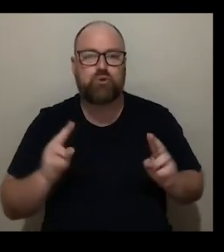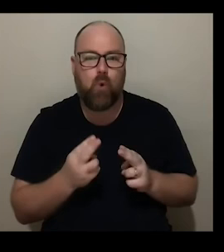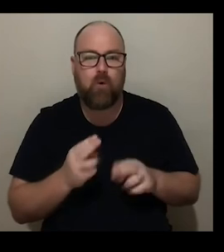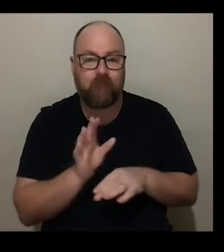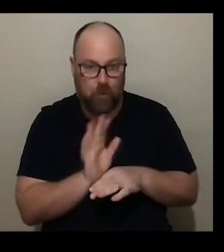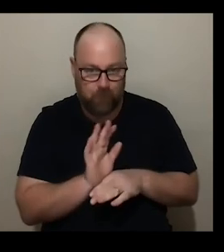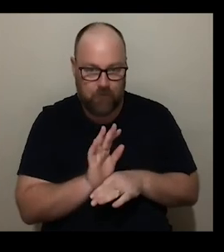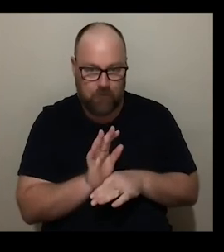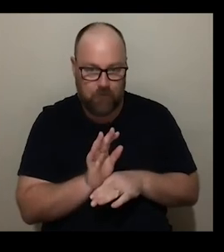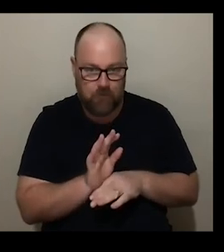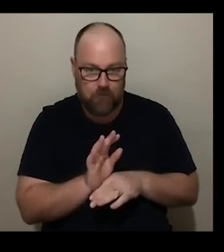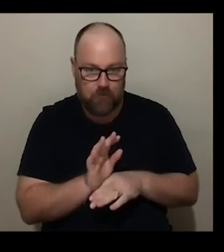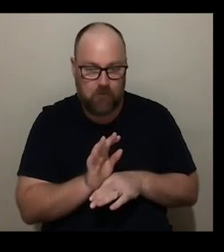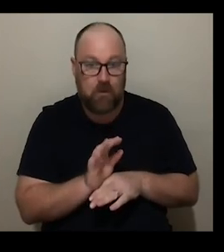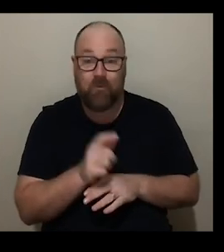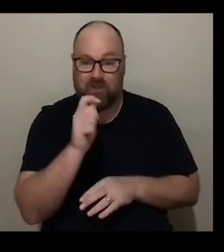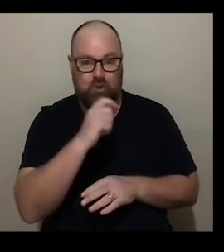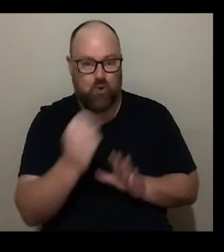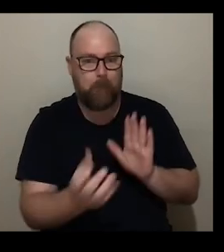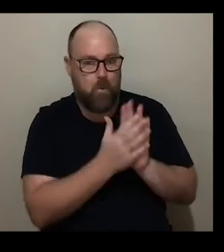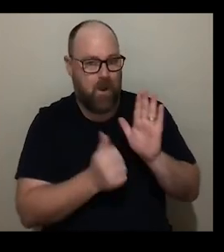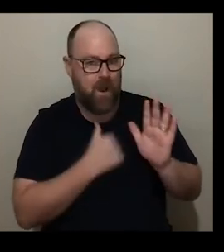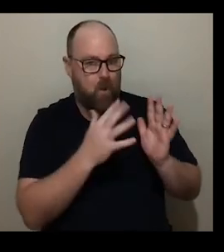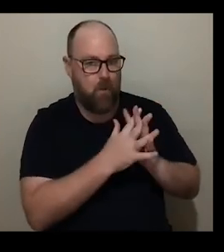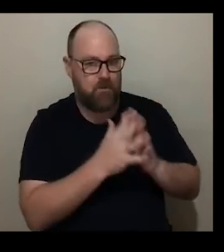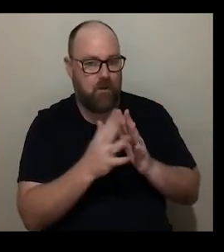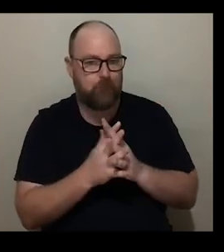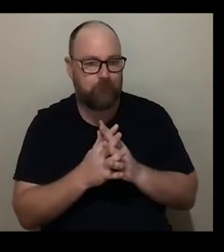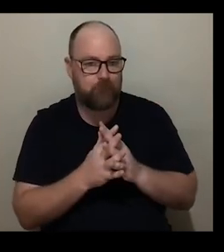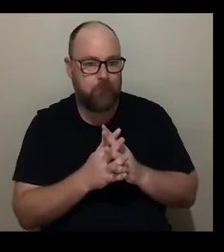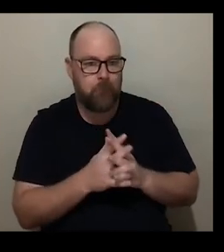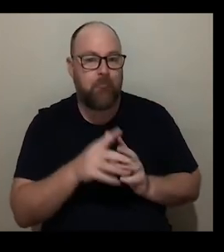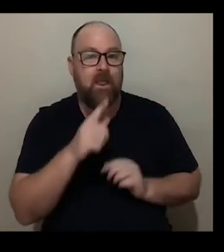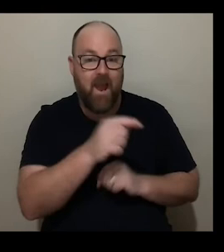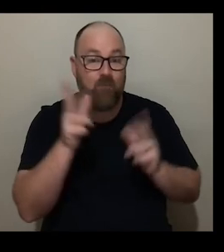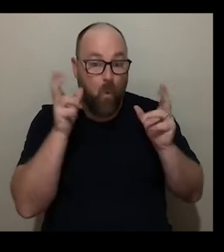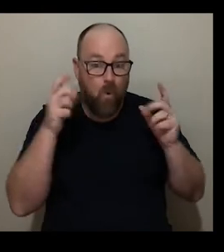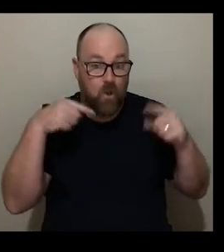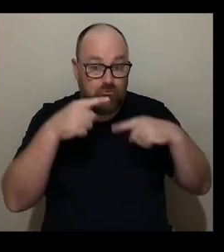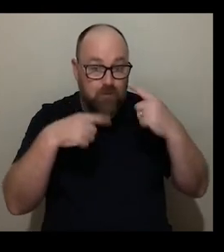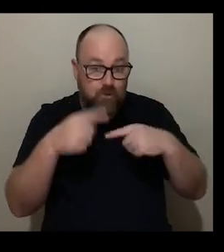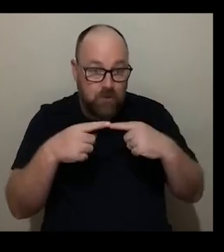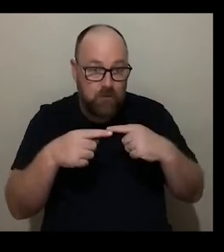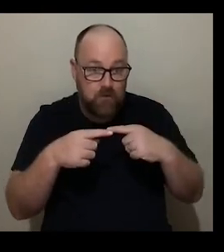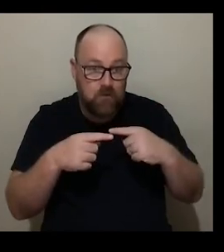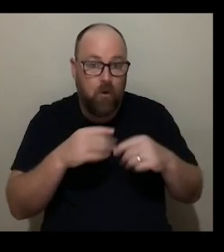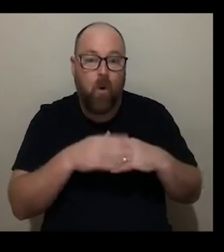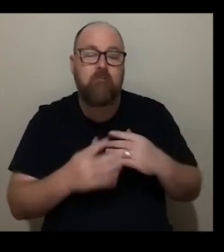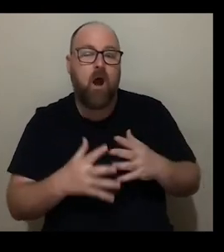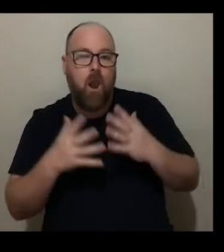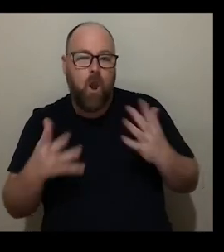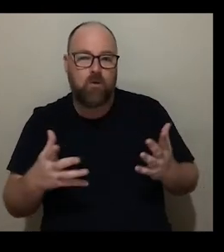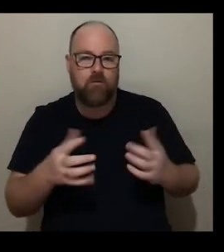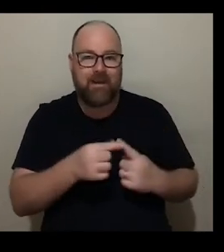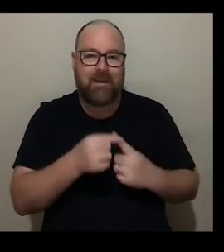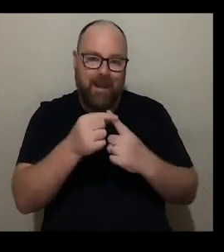which are about to go up onto table takes website and these are audio descriptions of a number of key works from